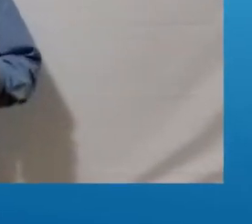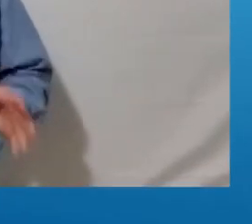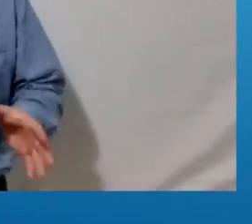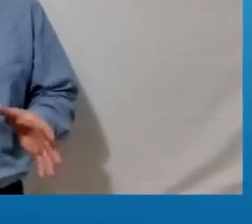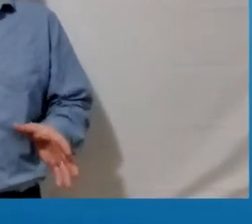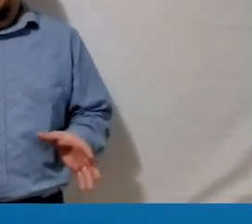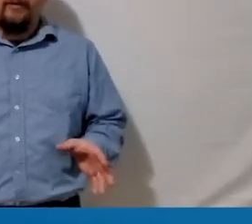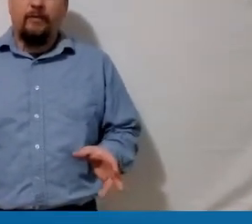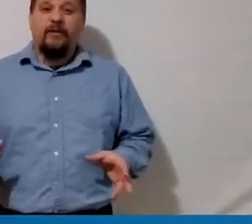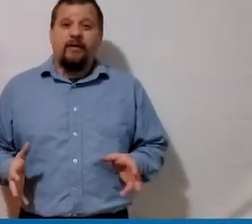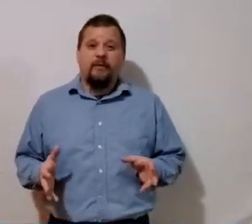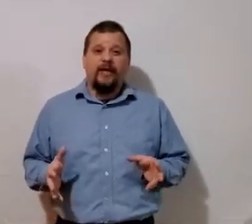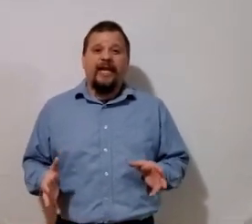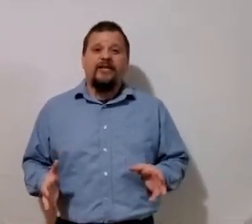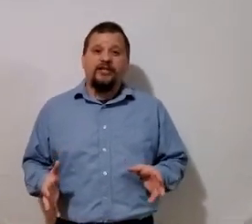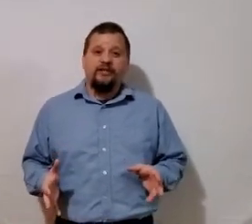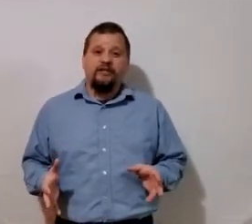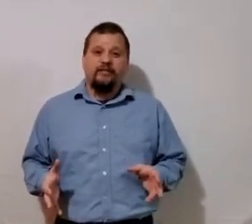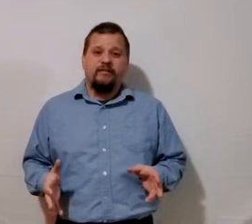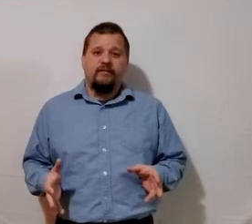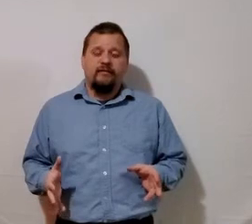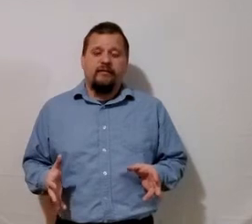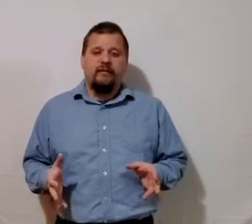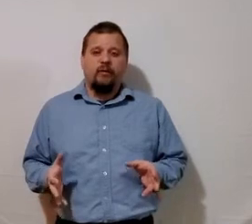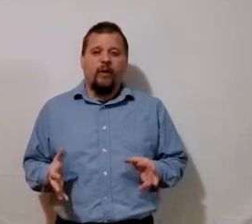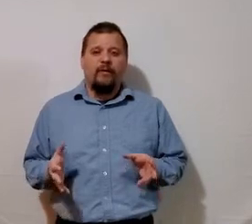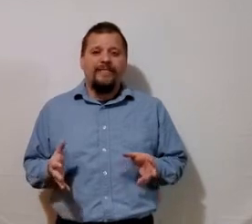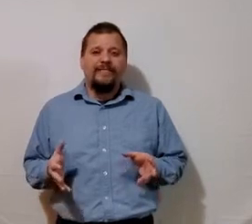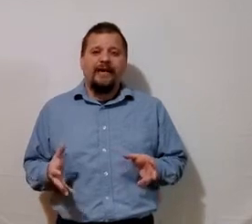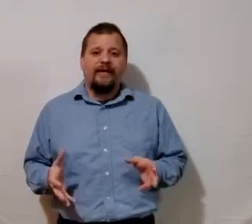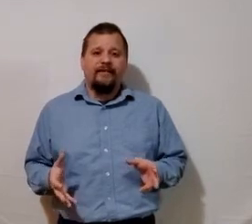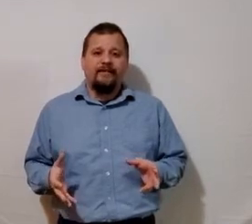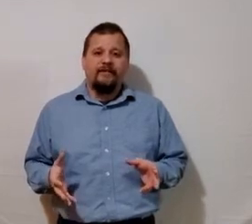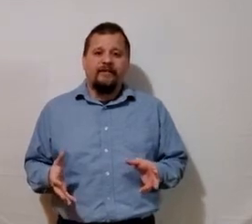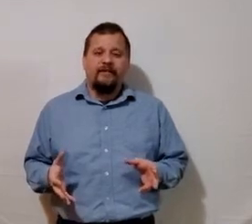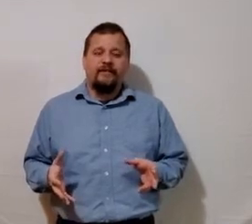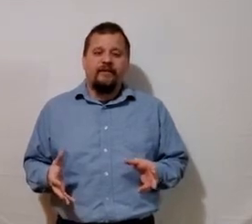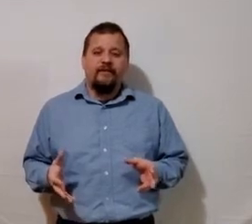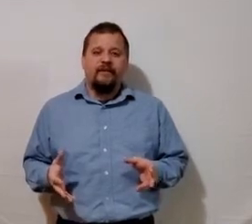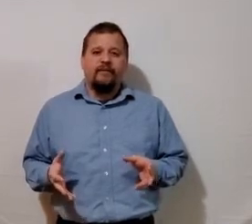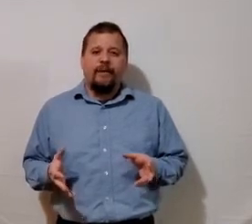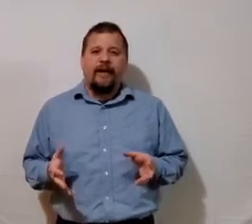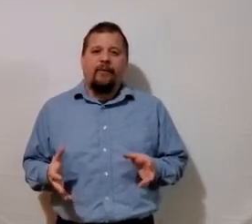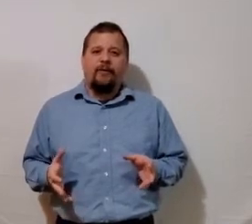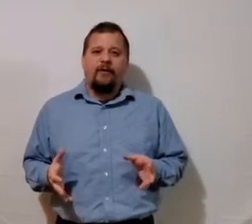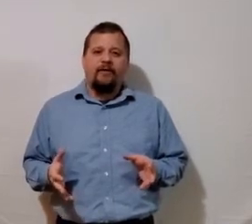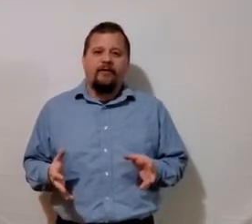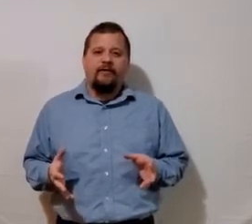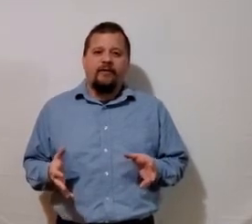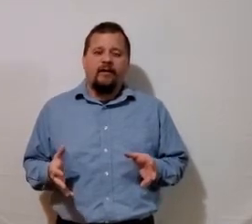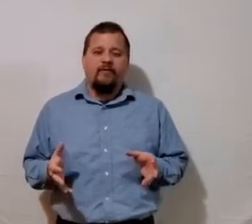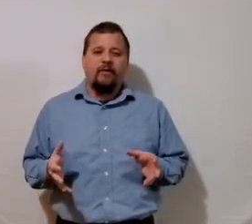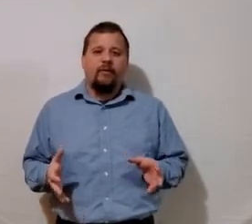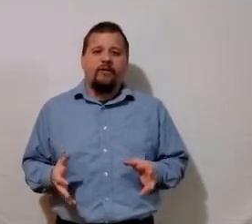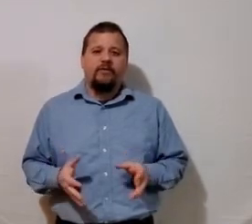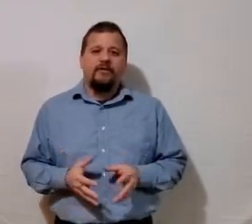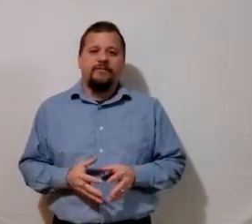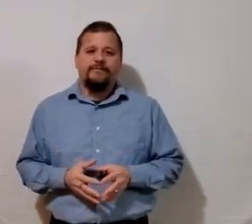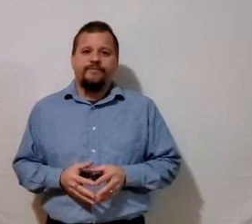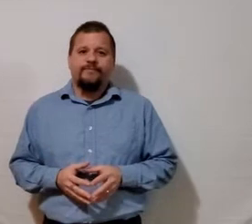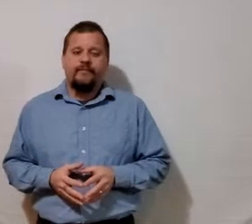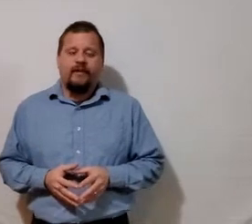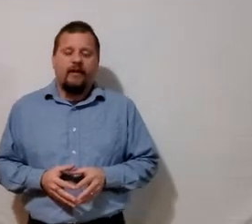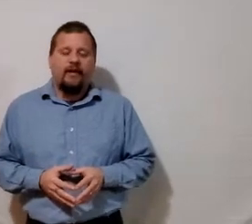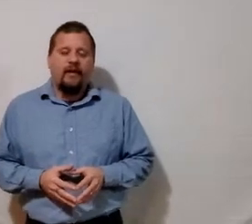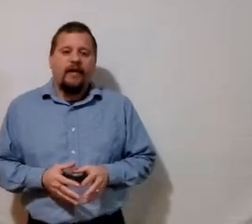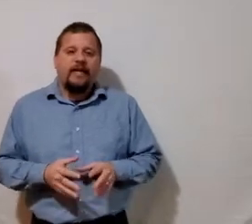so today I'd like to talk to everyone about communication the way we say it the power of our words